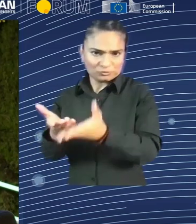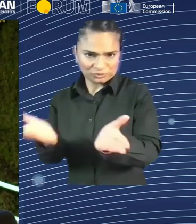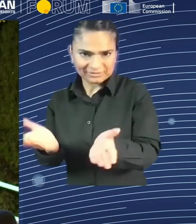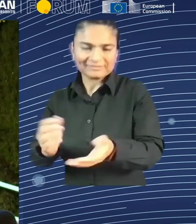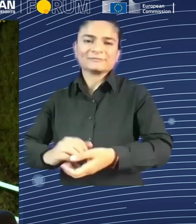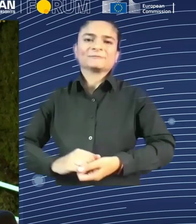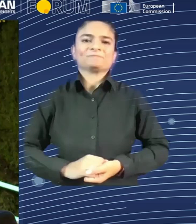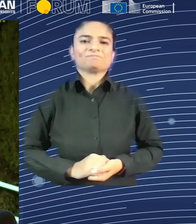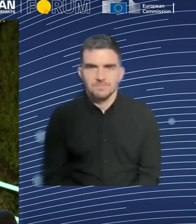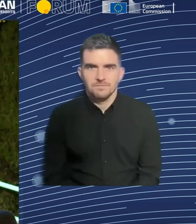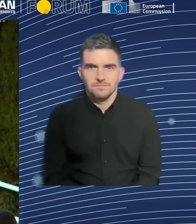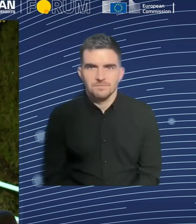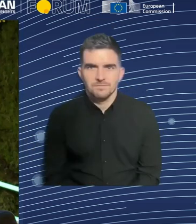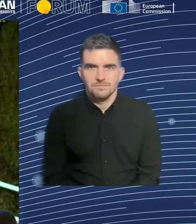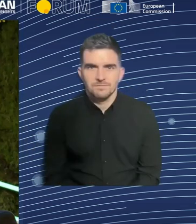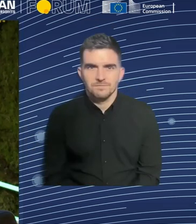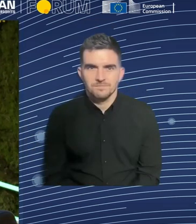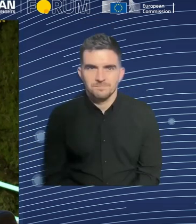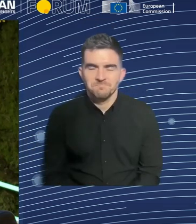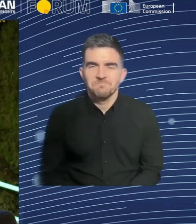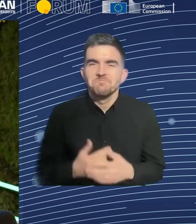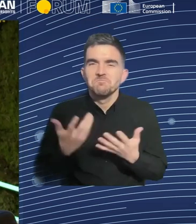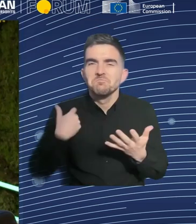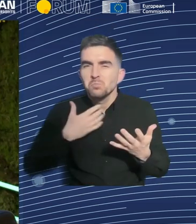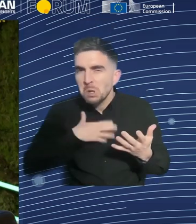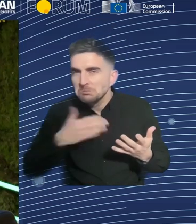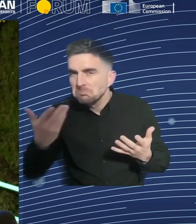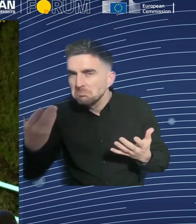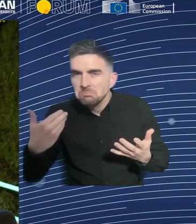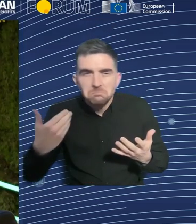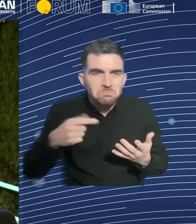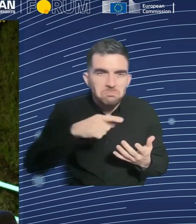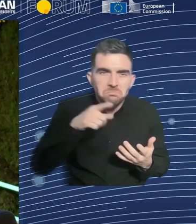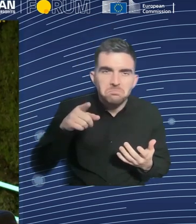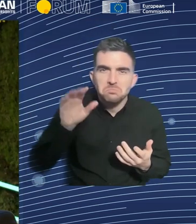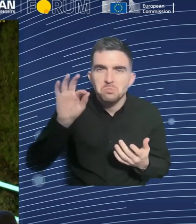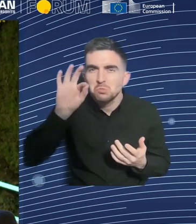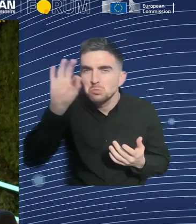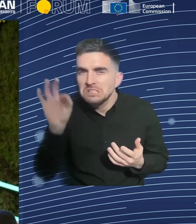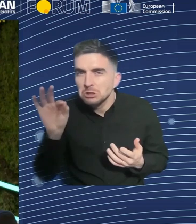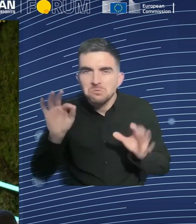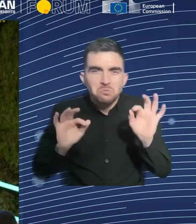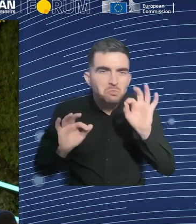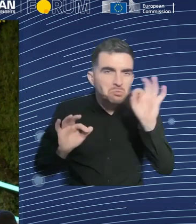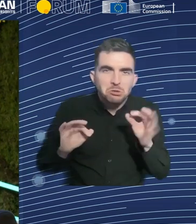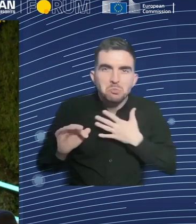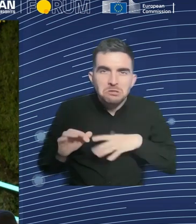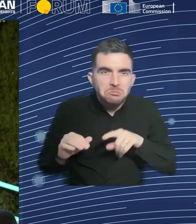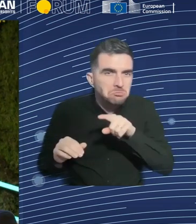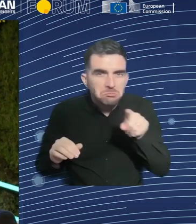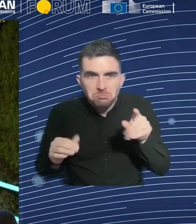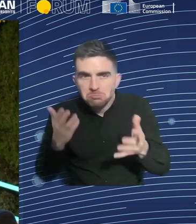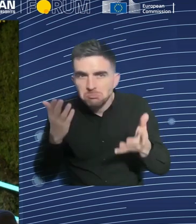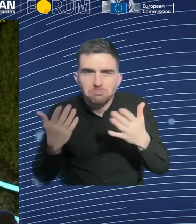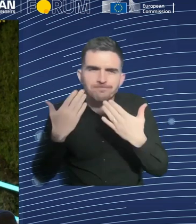questions coming to you and Professor Russell, who is still online. Let's just please hear from him to make sure that both speakers are